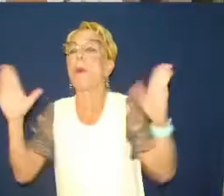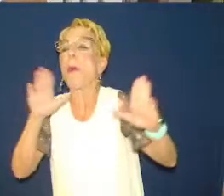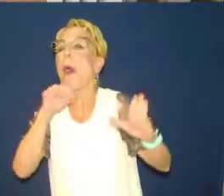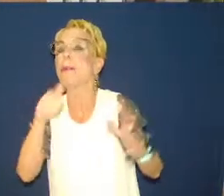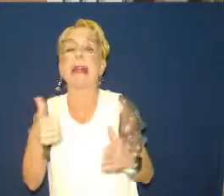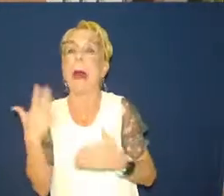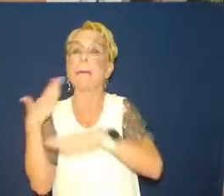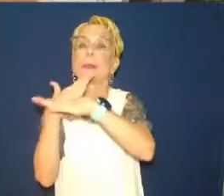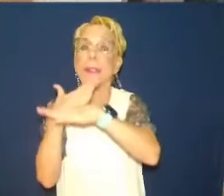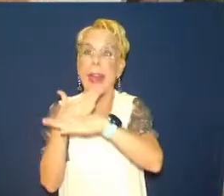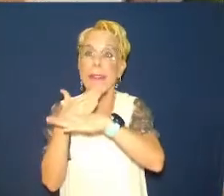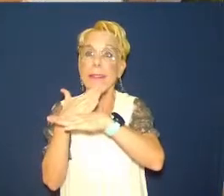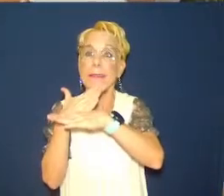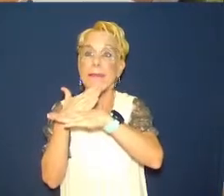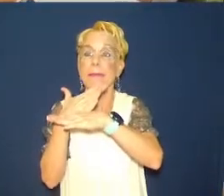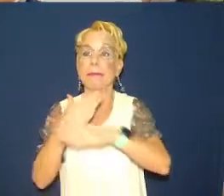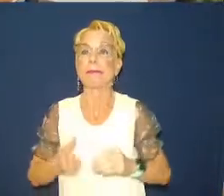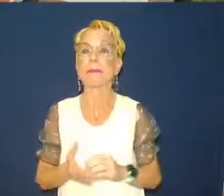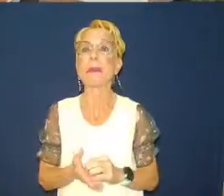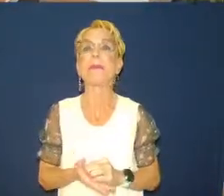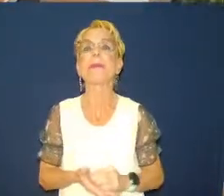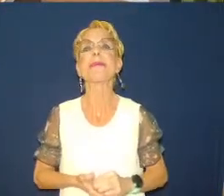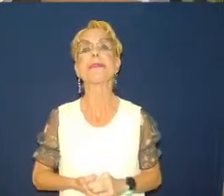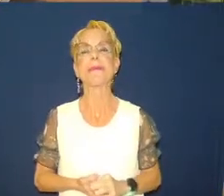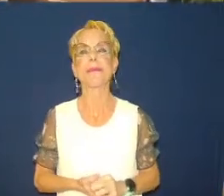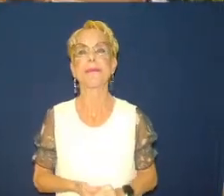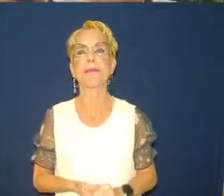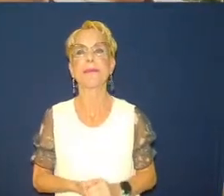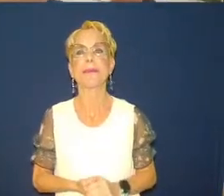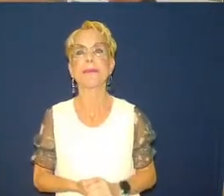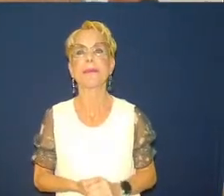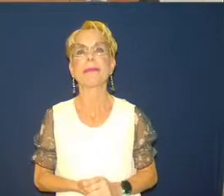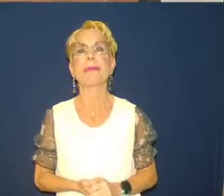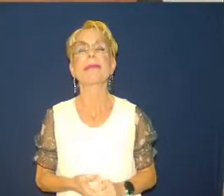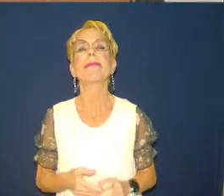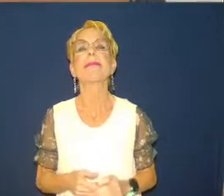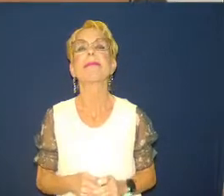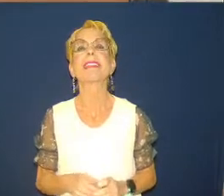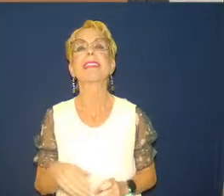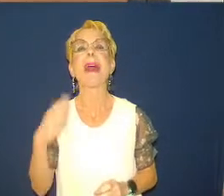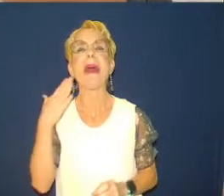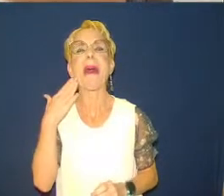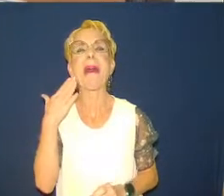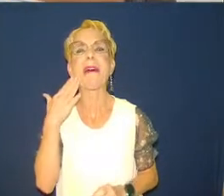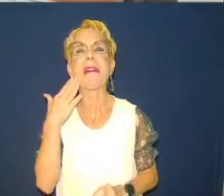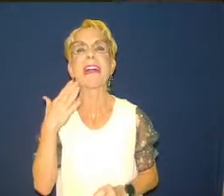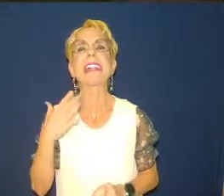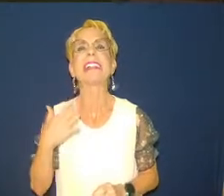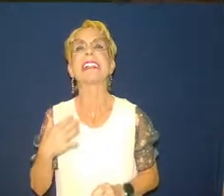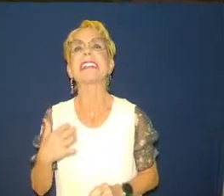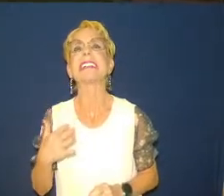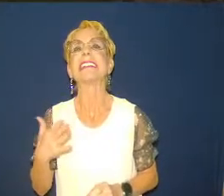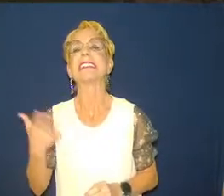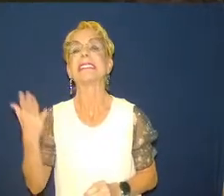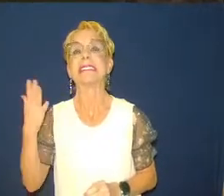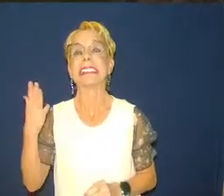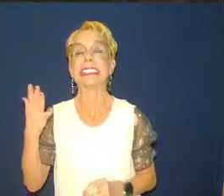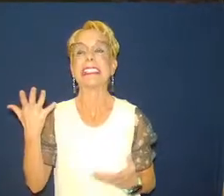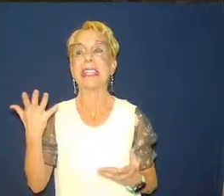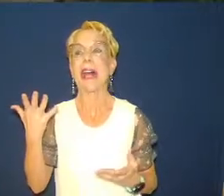Lydian kingdom now lies barren and deserted. Sardis, the city that was once alive, is now dead.